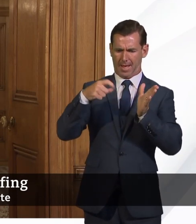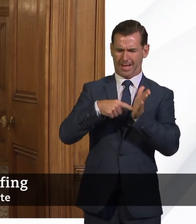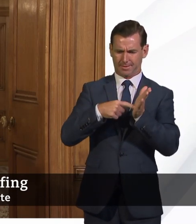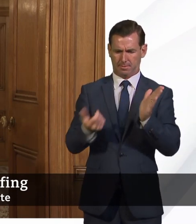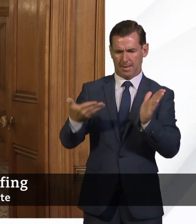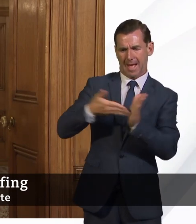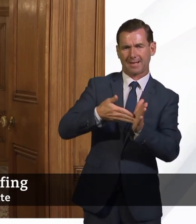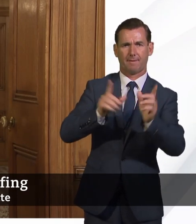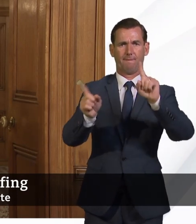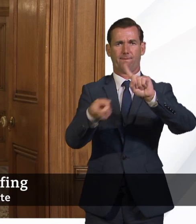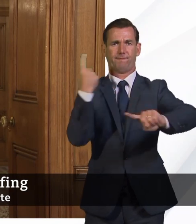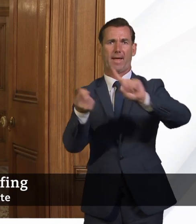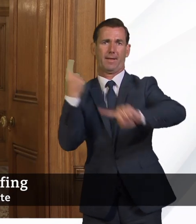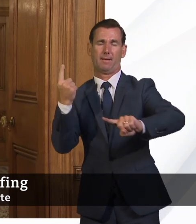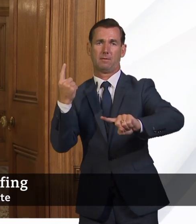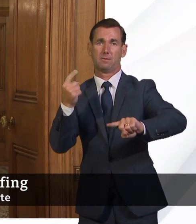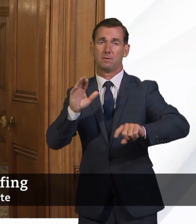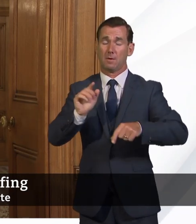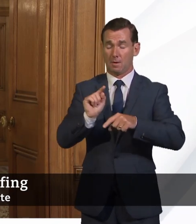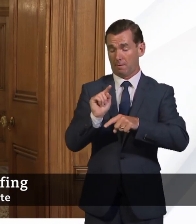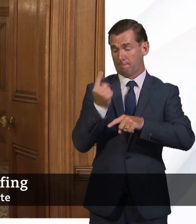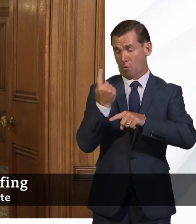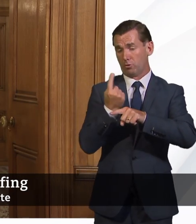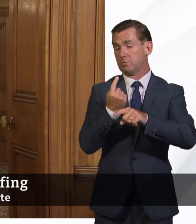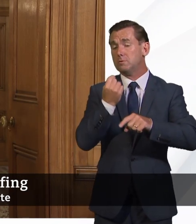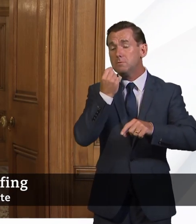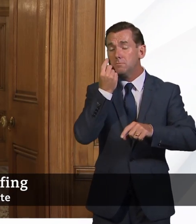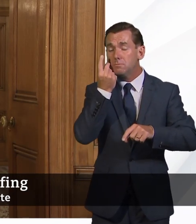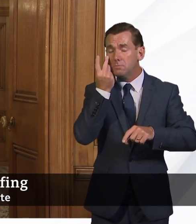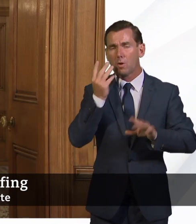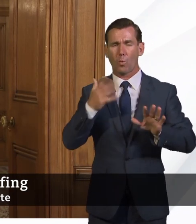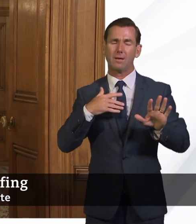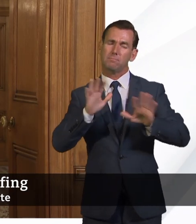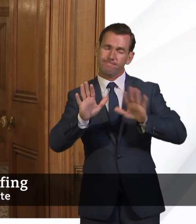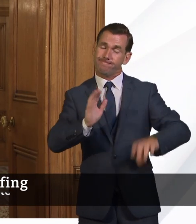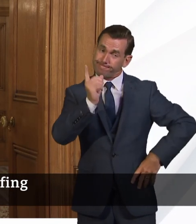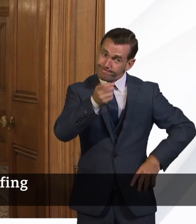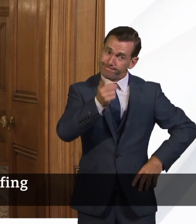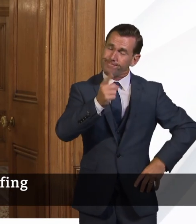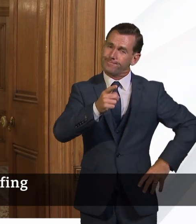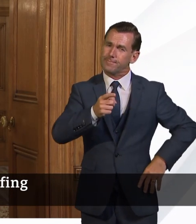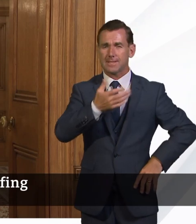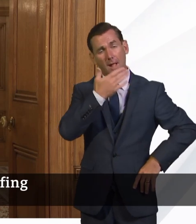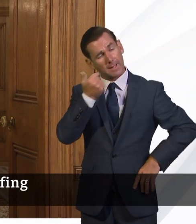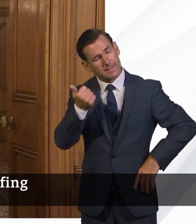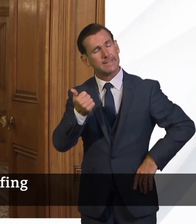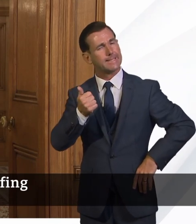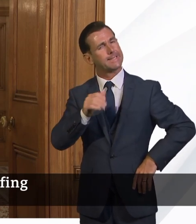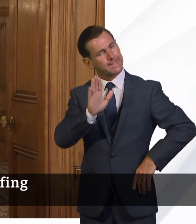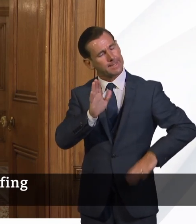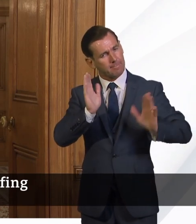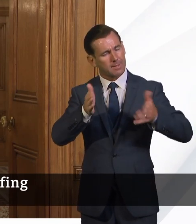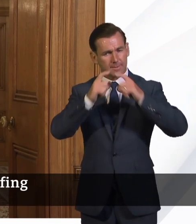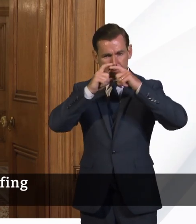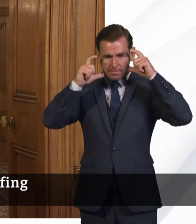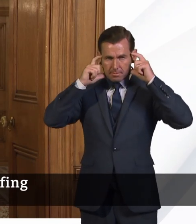We'll take a gentle approach to enforcement during the first couple of days. And help will be at hand. In addition to the British